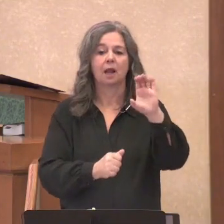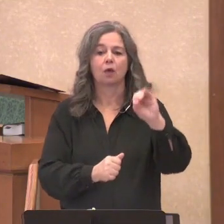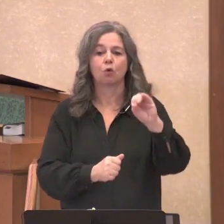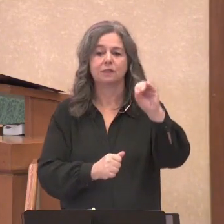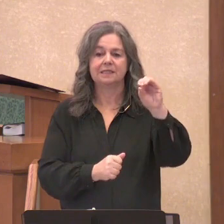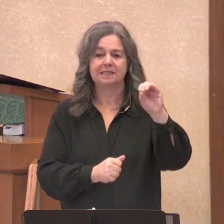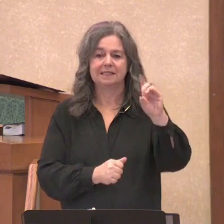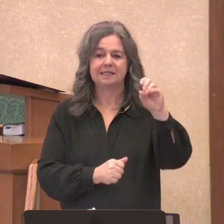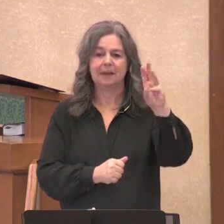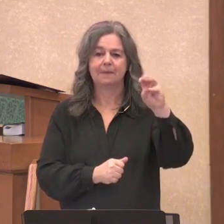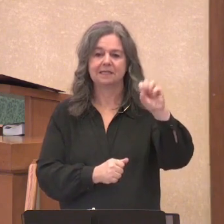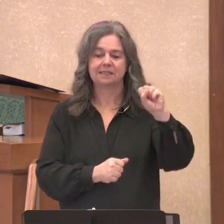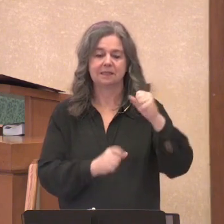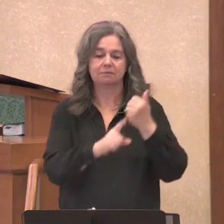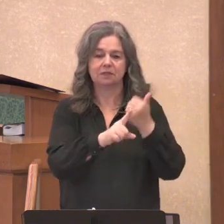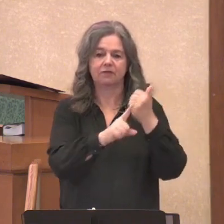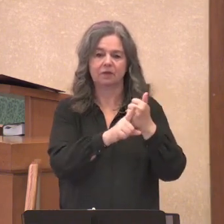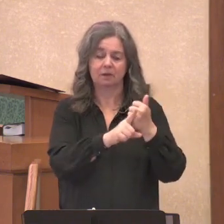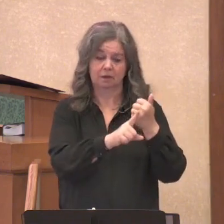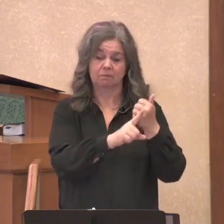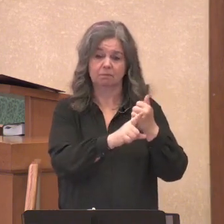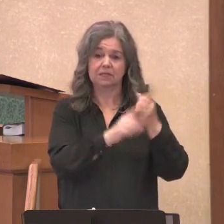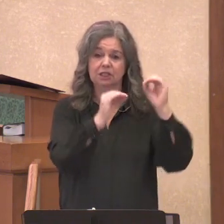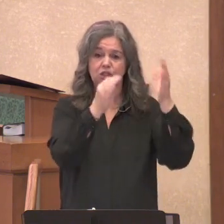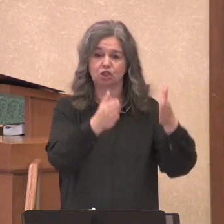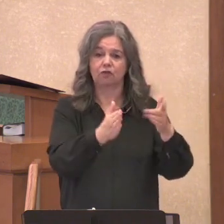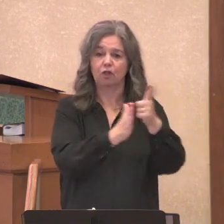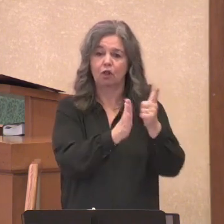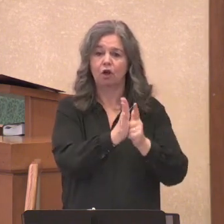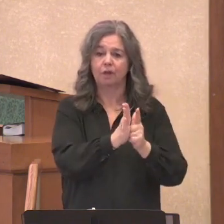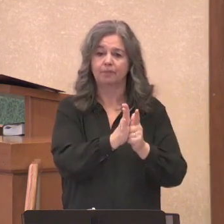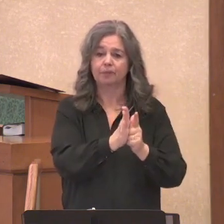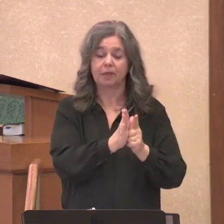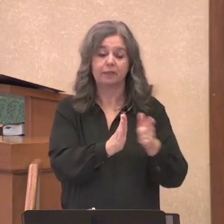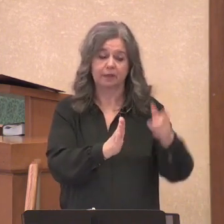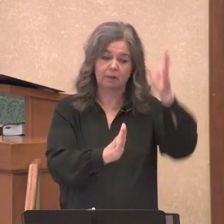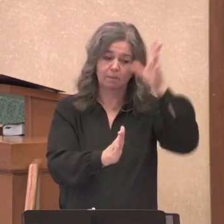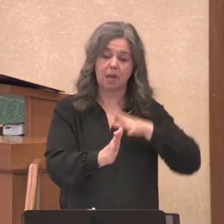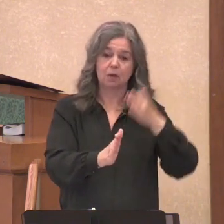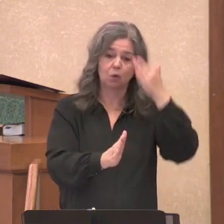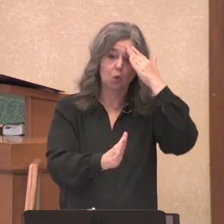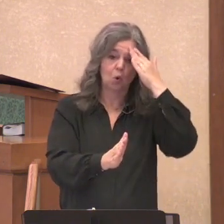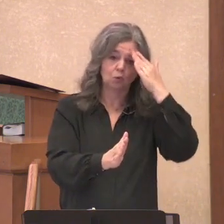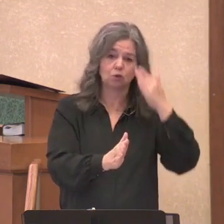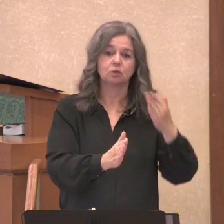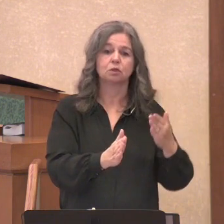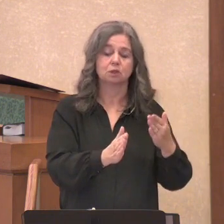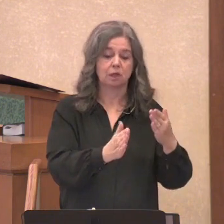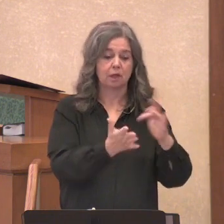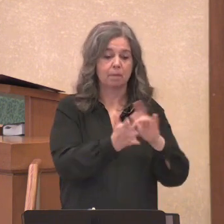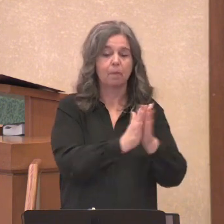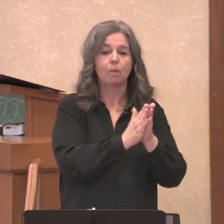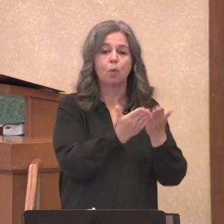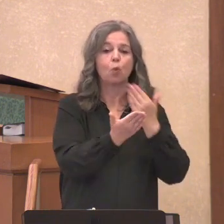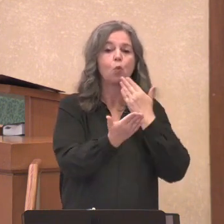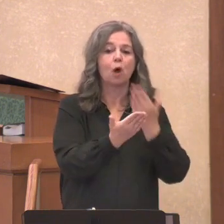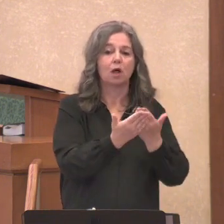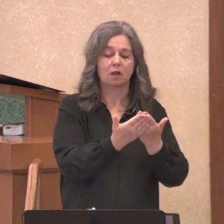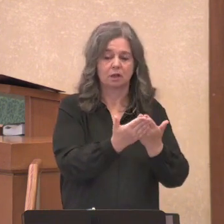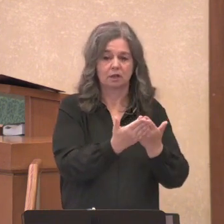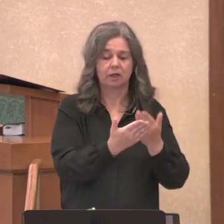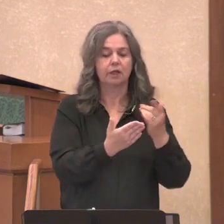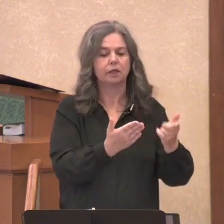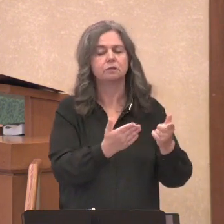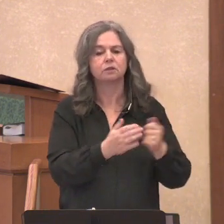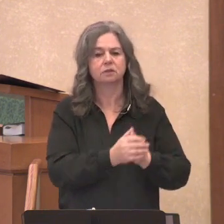Nicodemus is a teacher of the law. He is one who knows scripture well, is looked to for his authority over scripture,